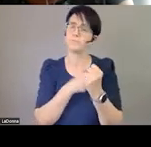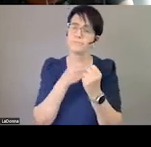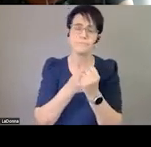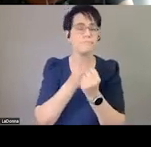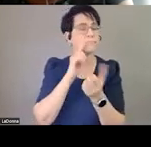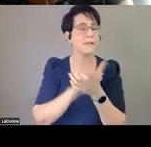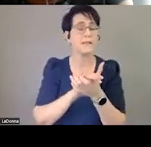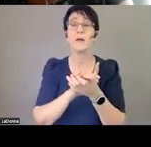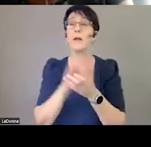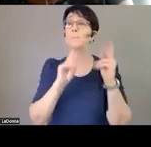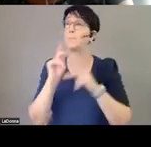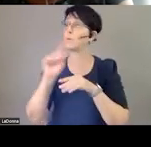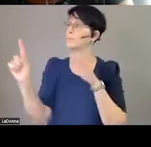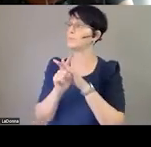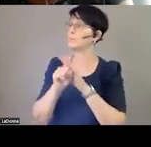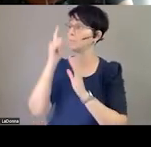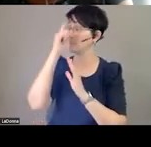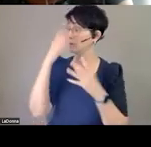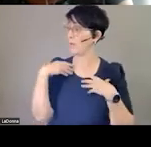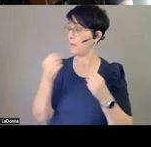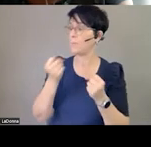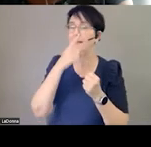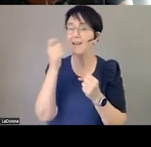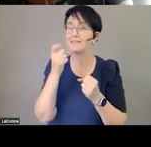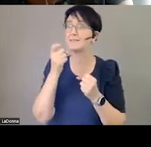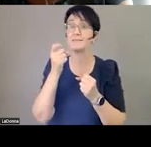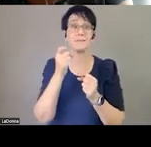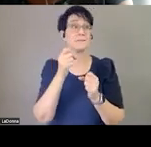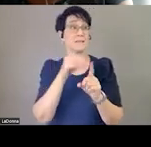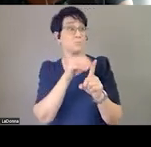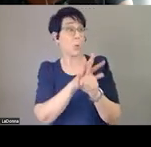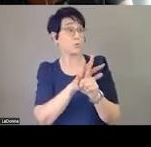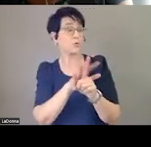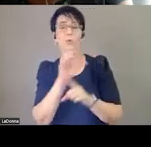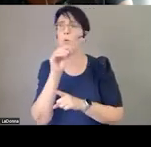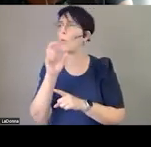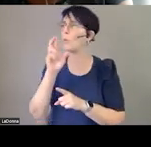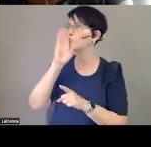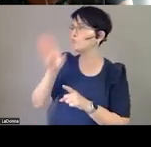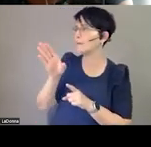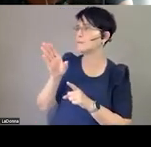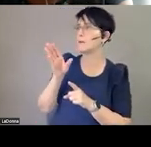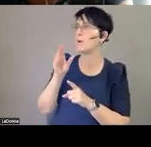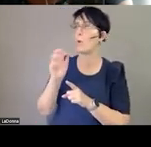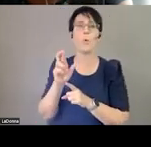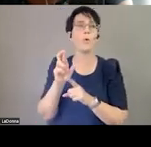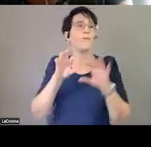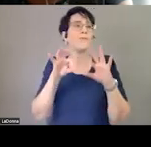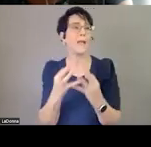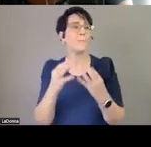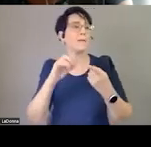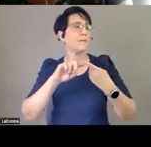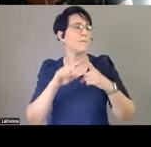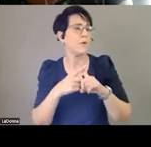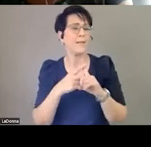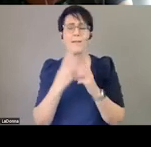exposure to something, either directly, someone like me with lived experience, but either through someone you love, your family, your friend,